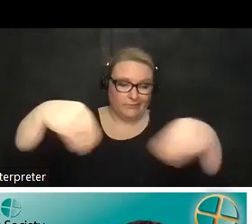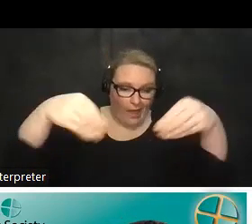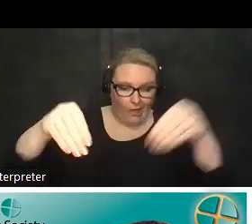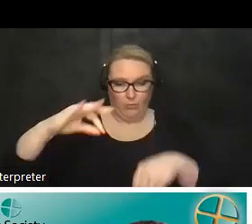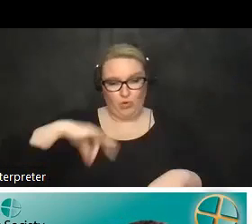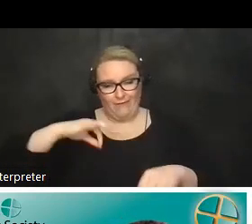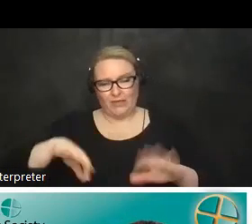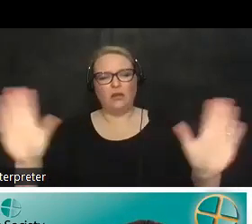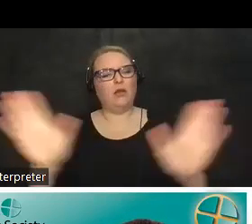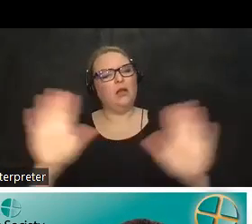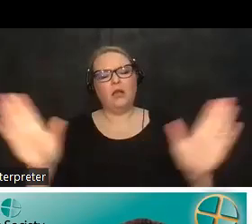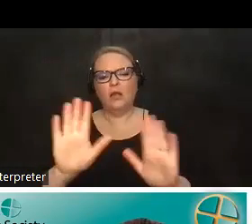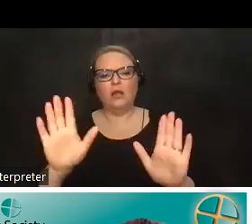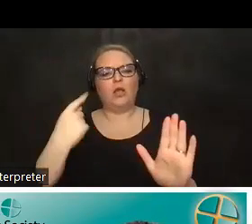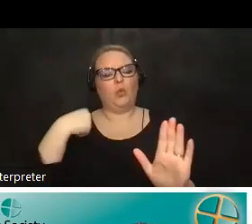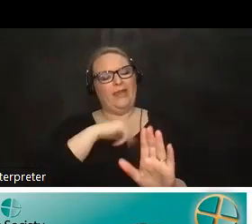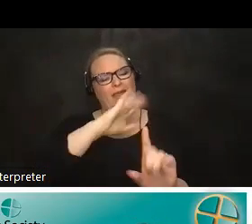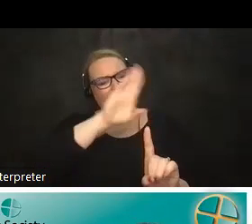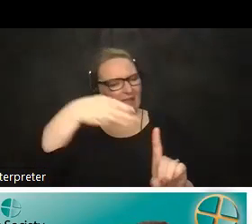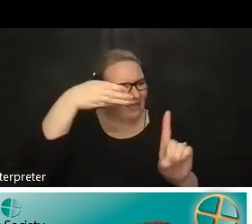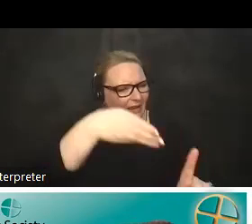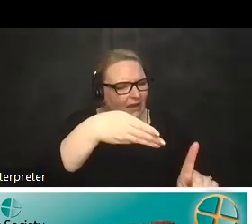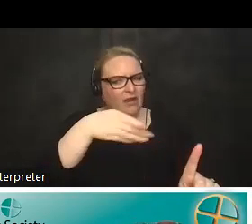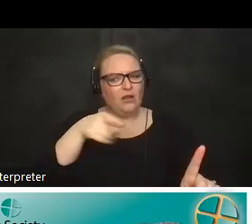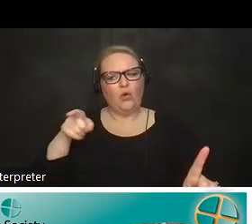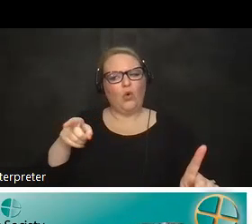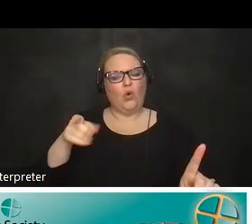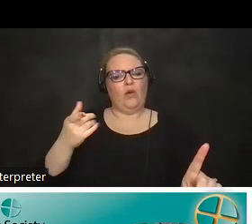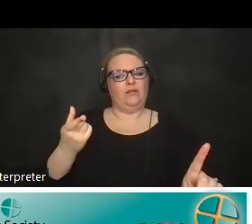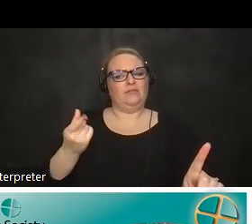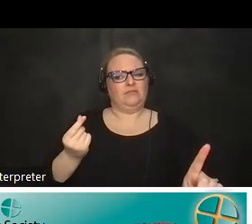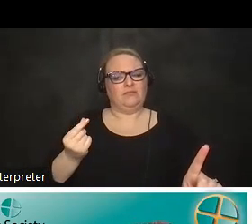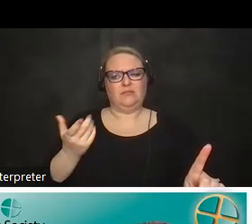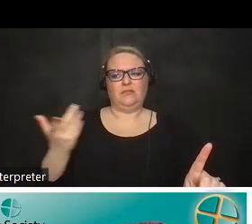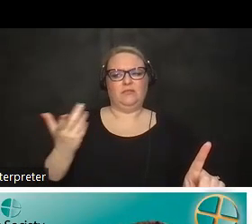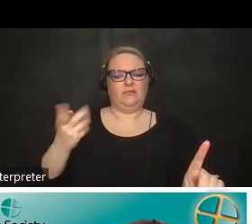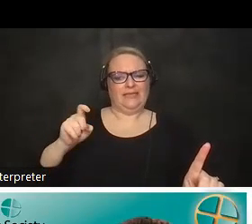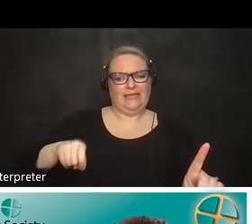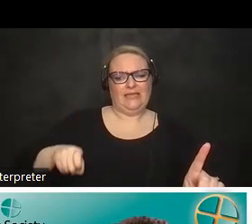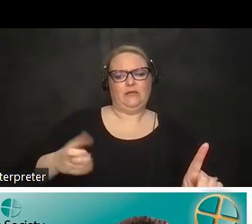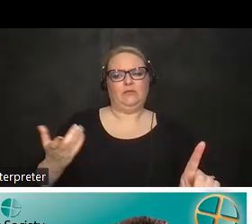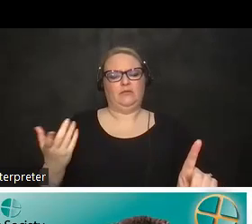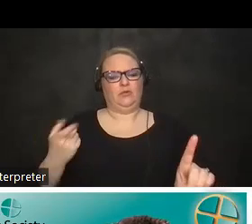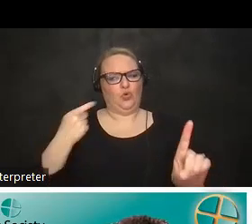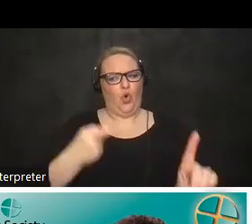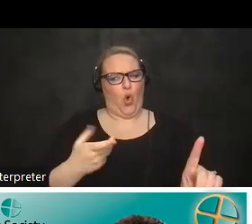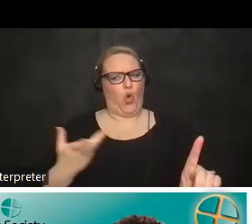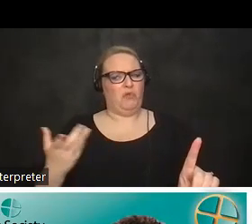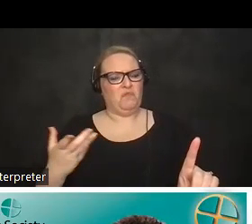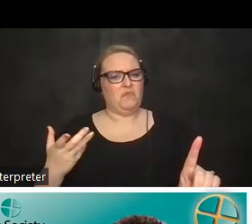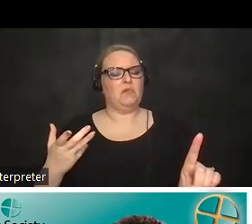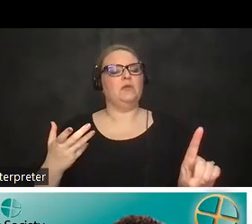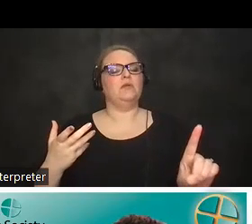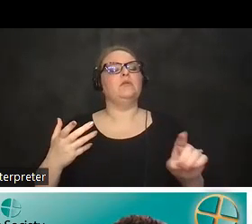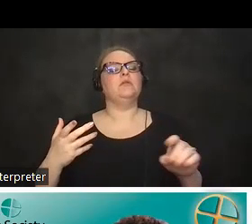just kind of get down to the nuts and bolts of what is the thing that we're trying to accomplish what is the actual thing that we need to do and